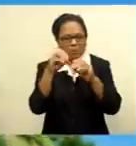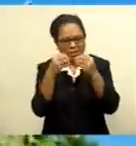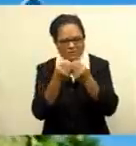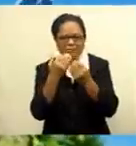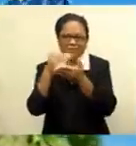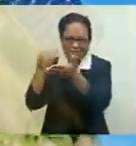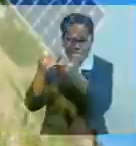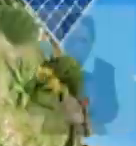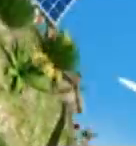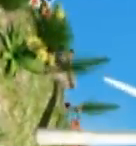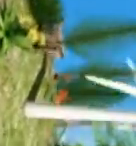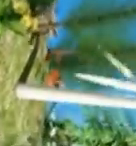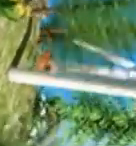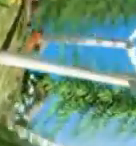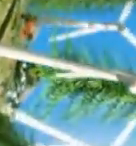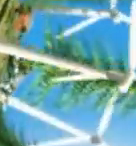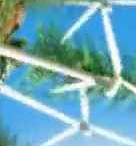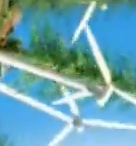work.